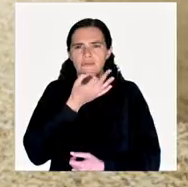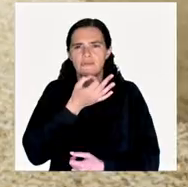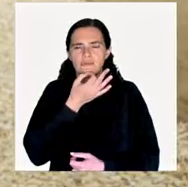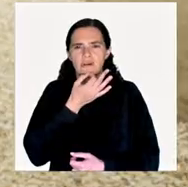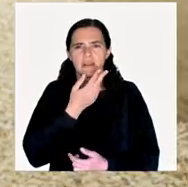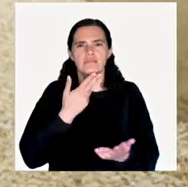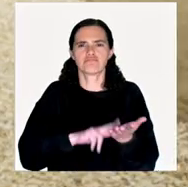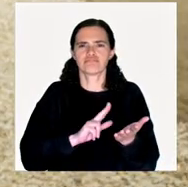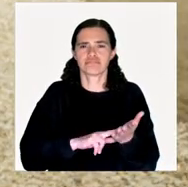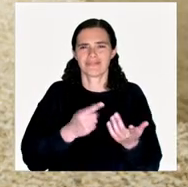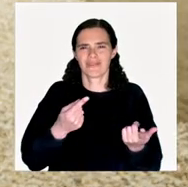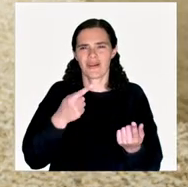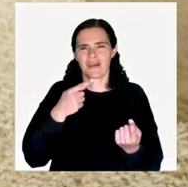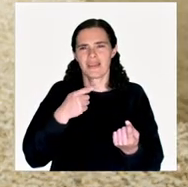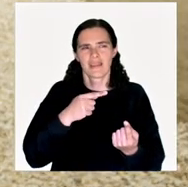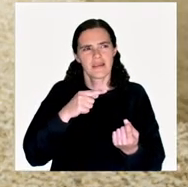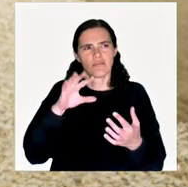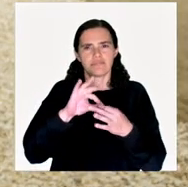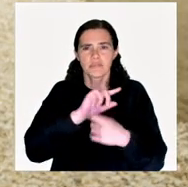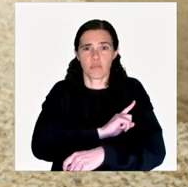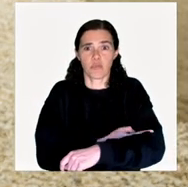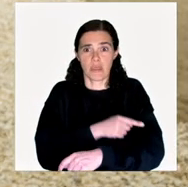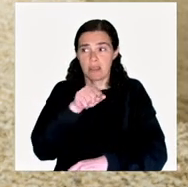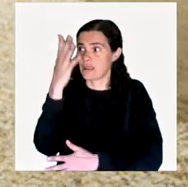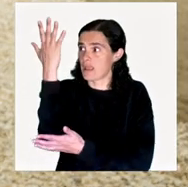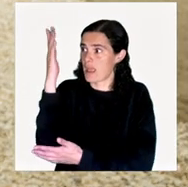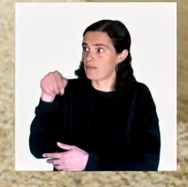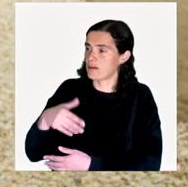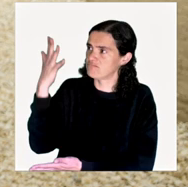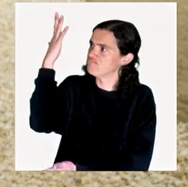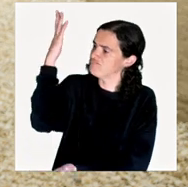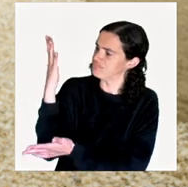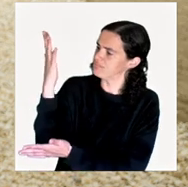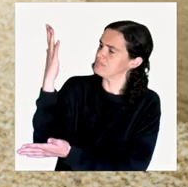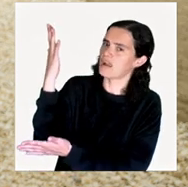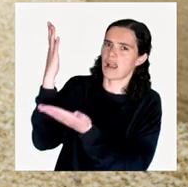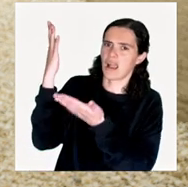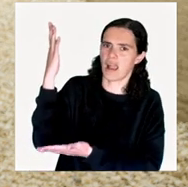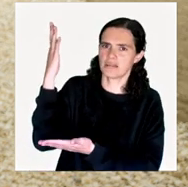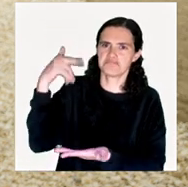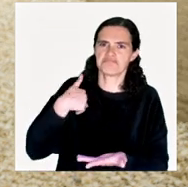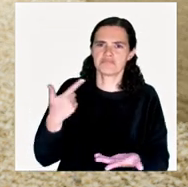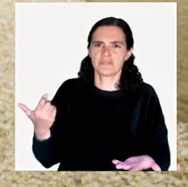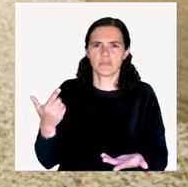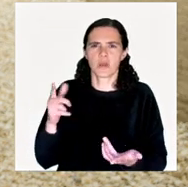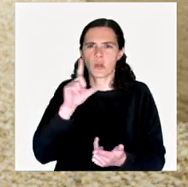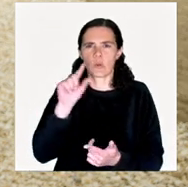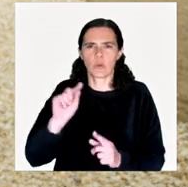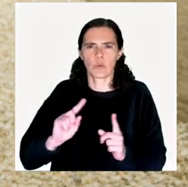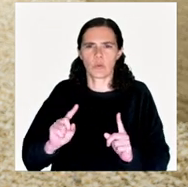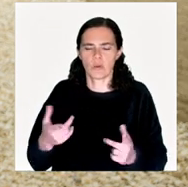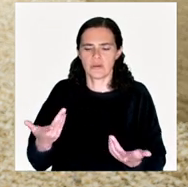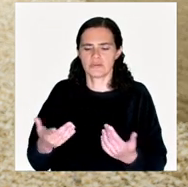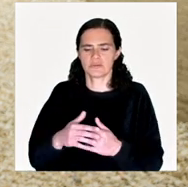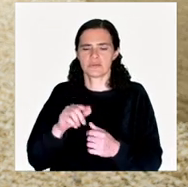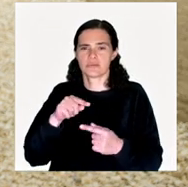speak truth to power. This tree here, standing tall, you know,